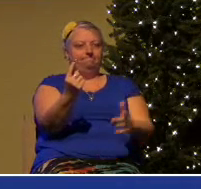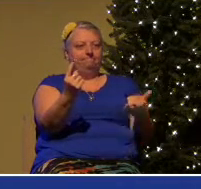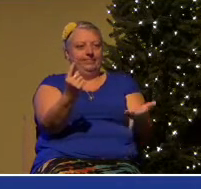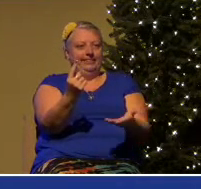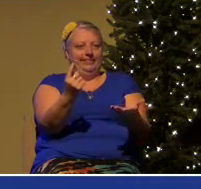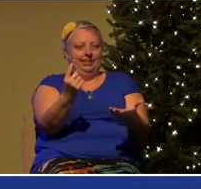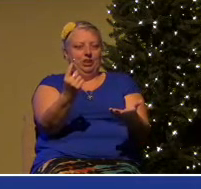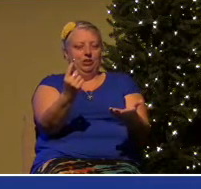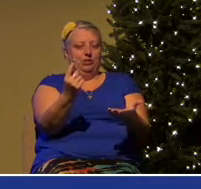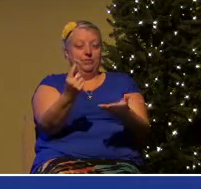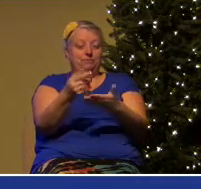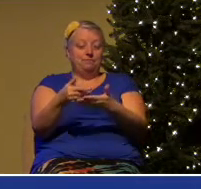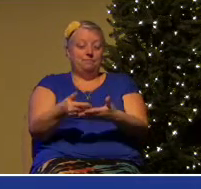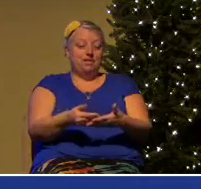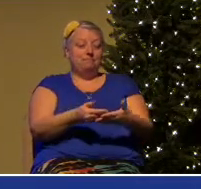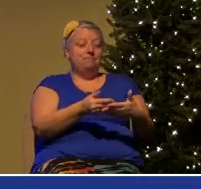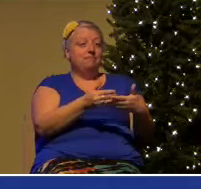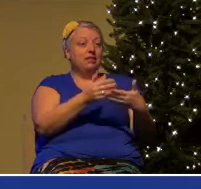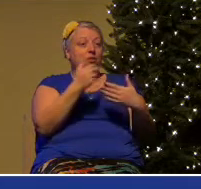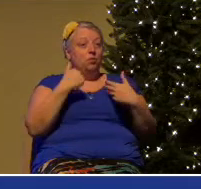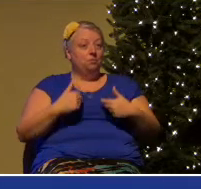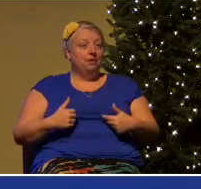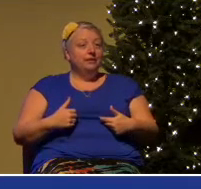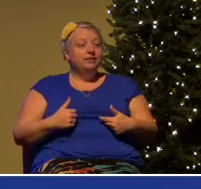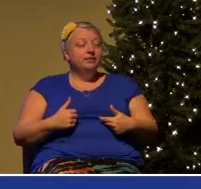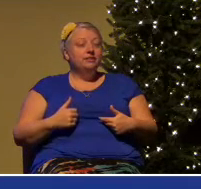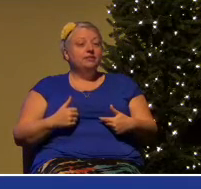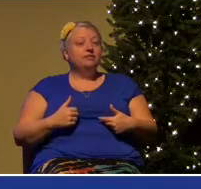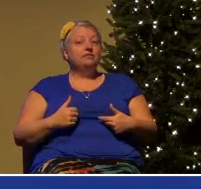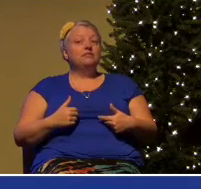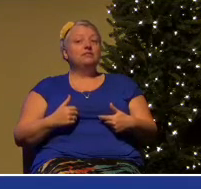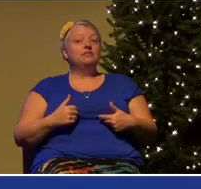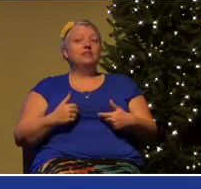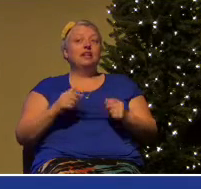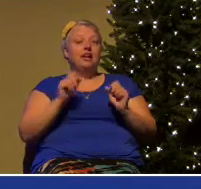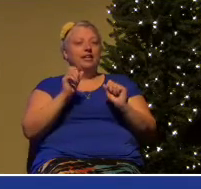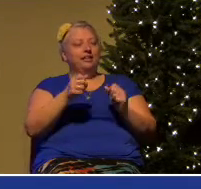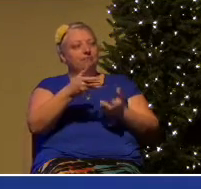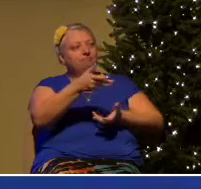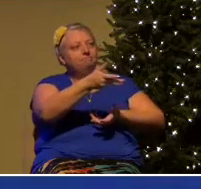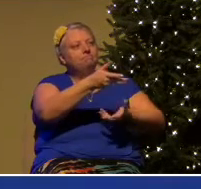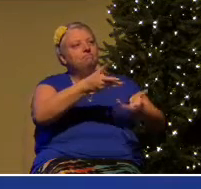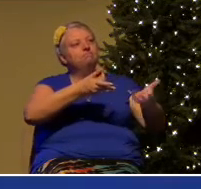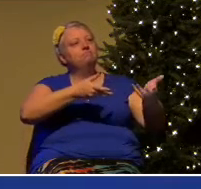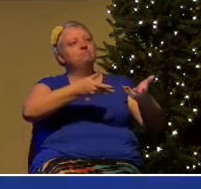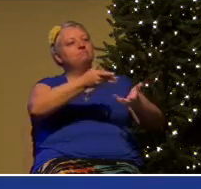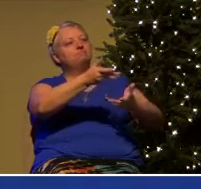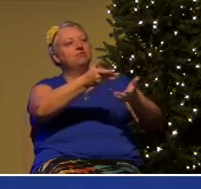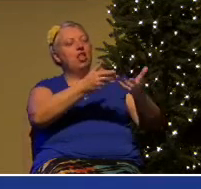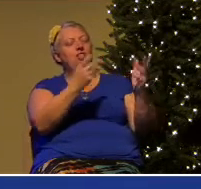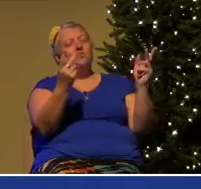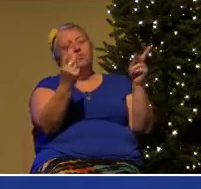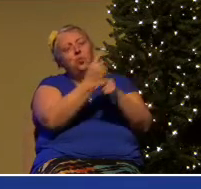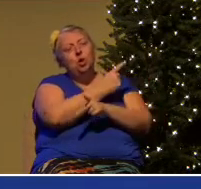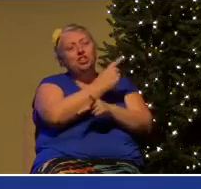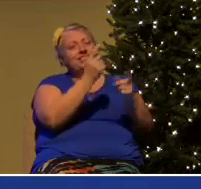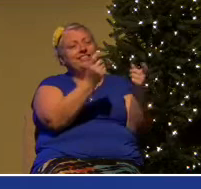as a human being, was able to interface with the worst of sinners,